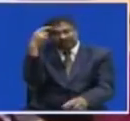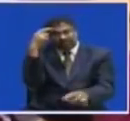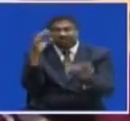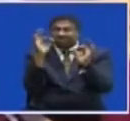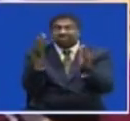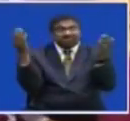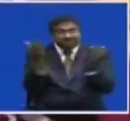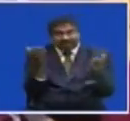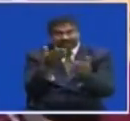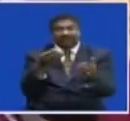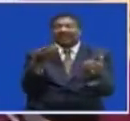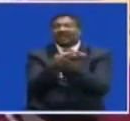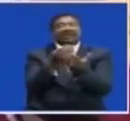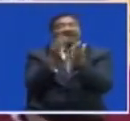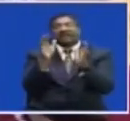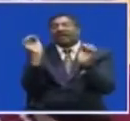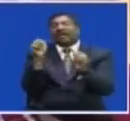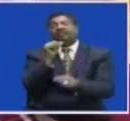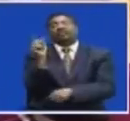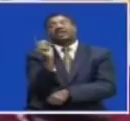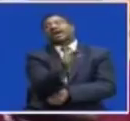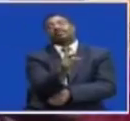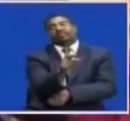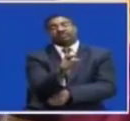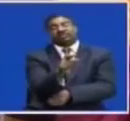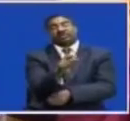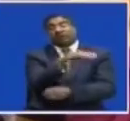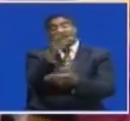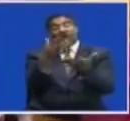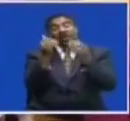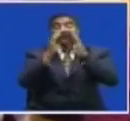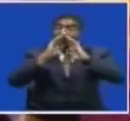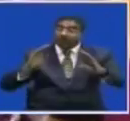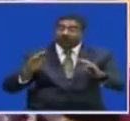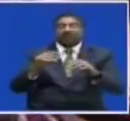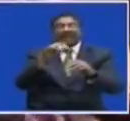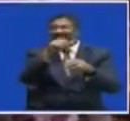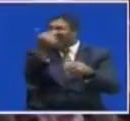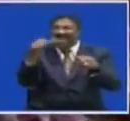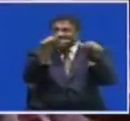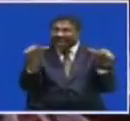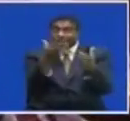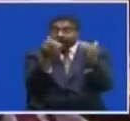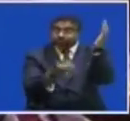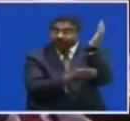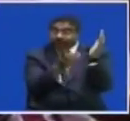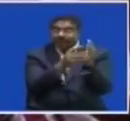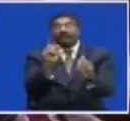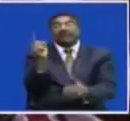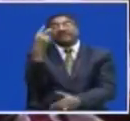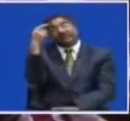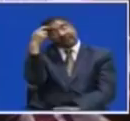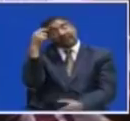Security is a prerequisite for the development of any area And so the